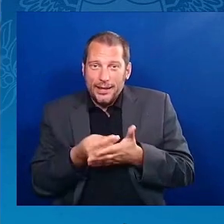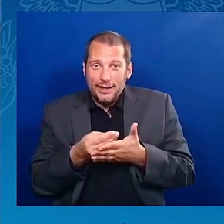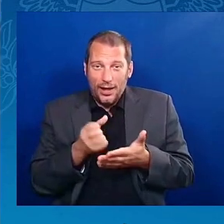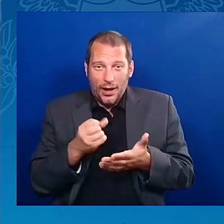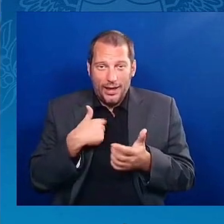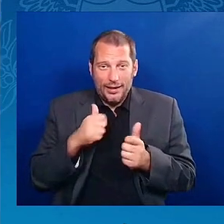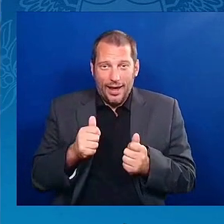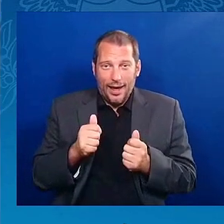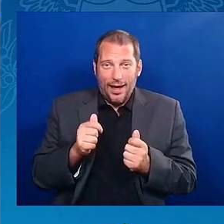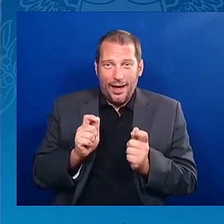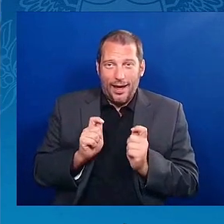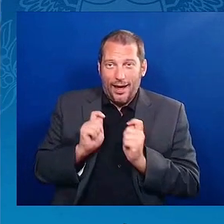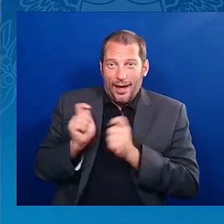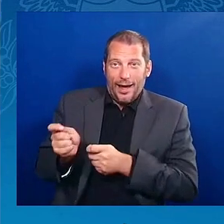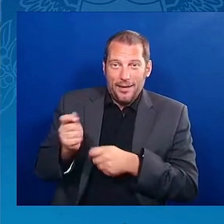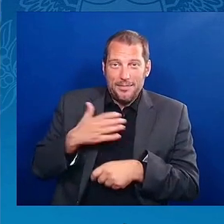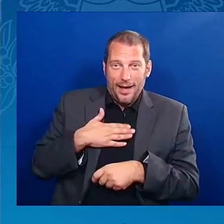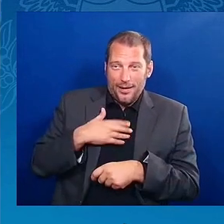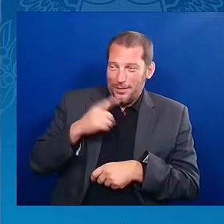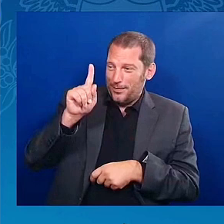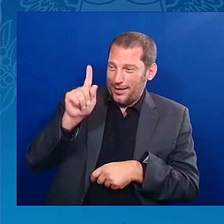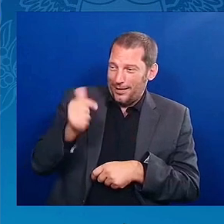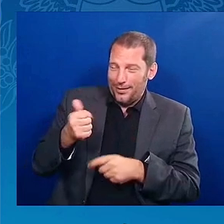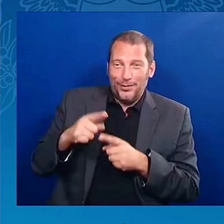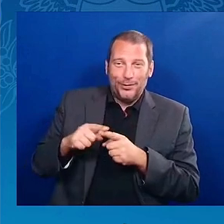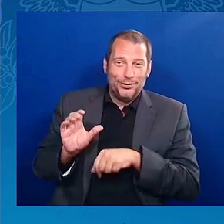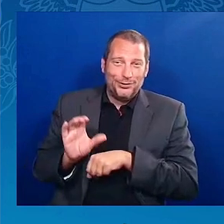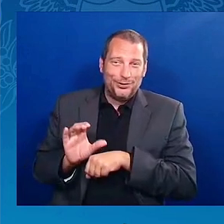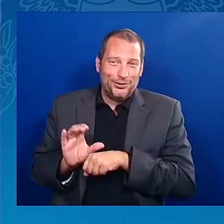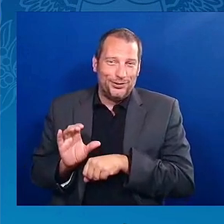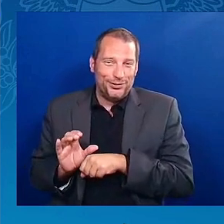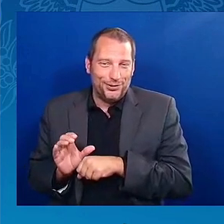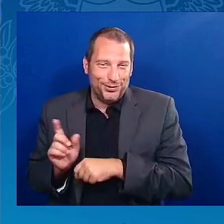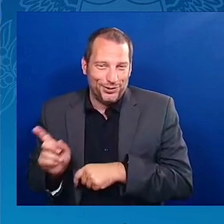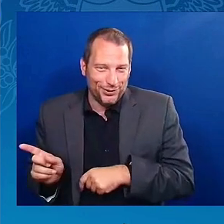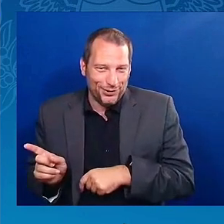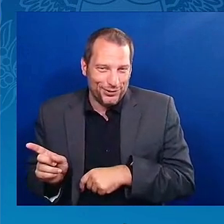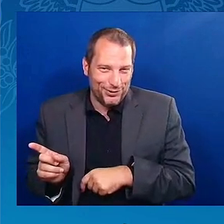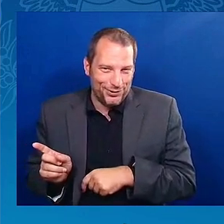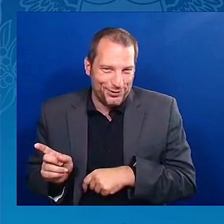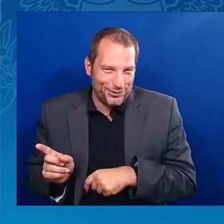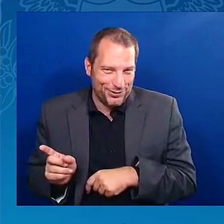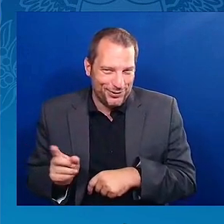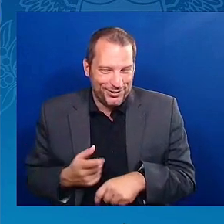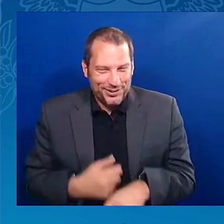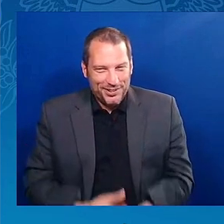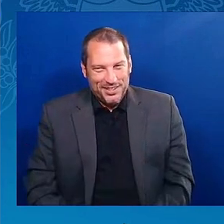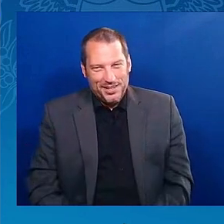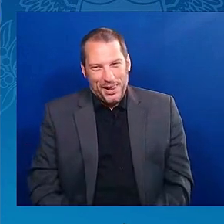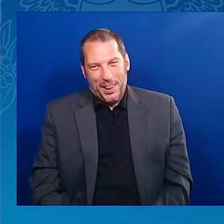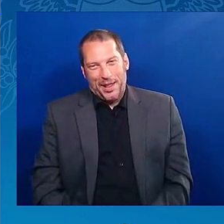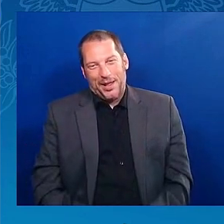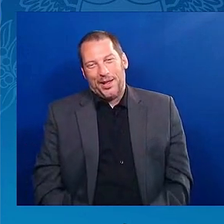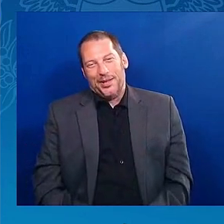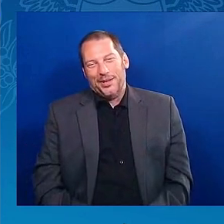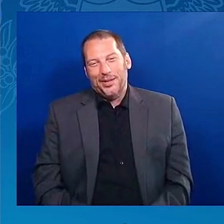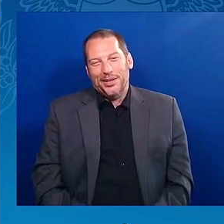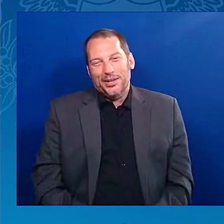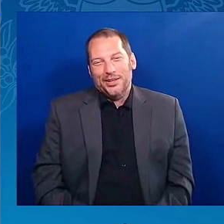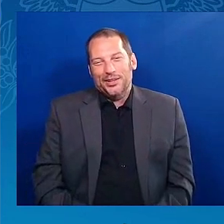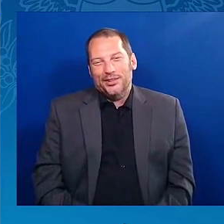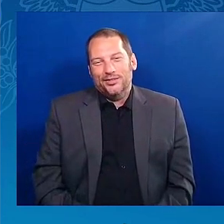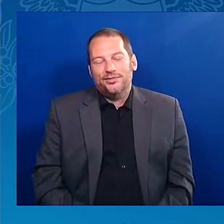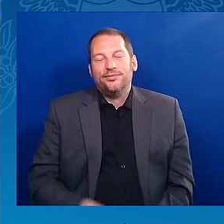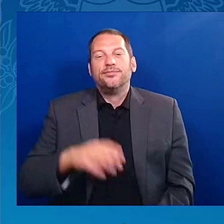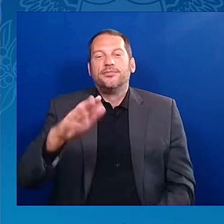Listen, before we get out of here, I want to say this to you. Madam Vice President, we got a room full of incredible